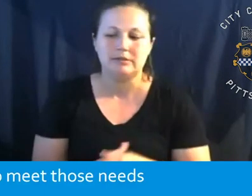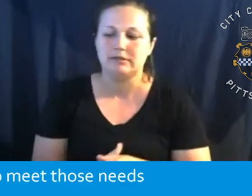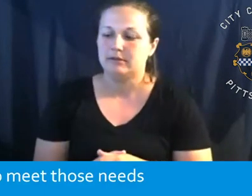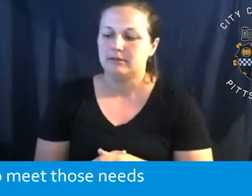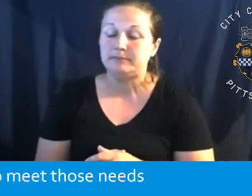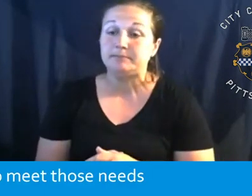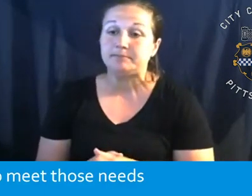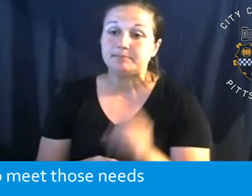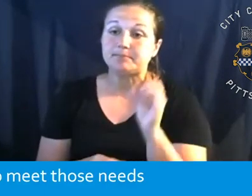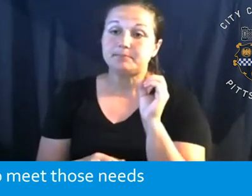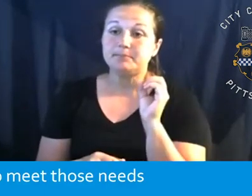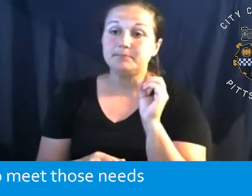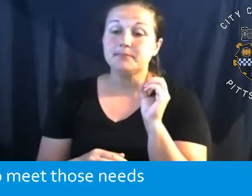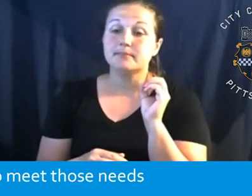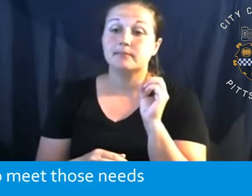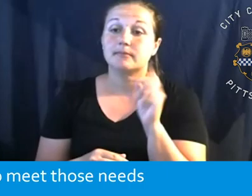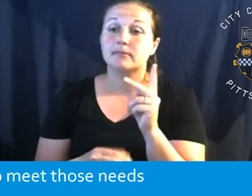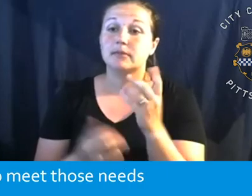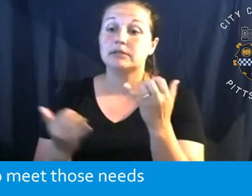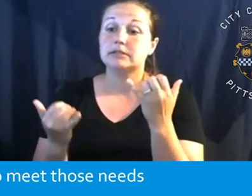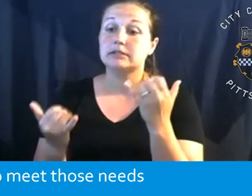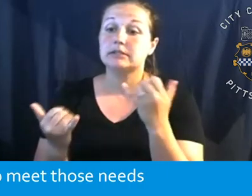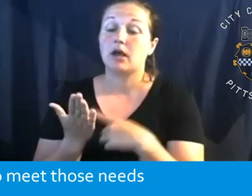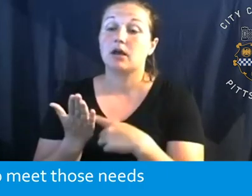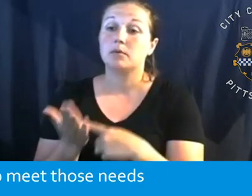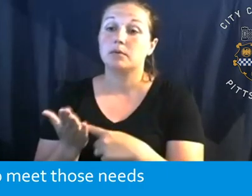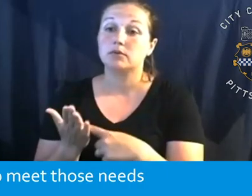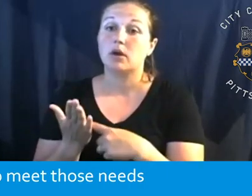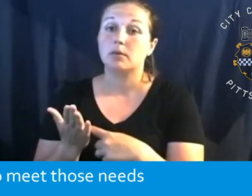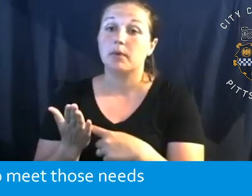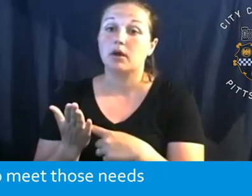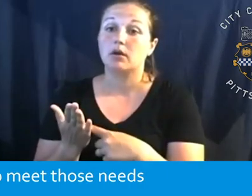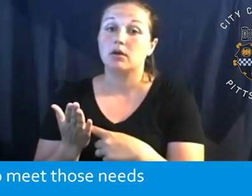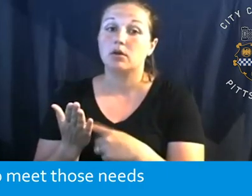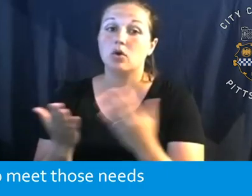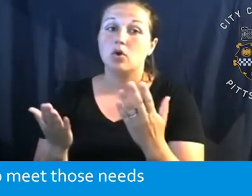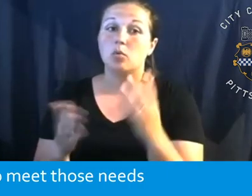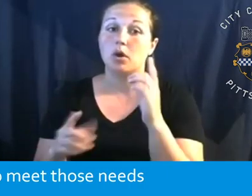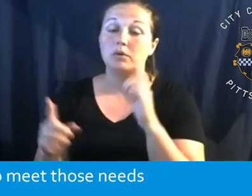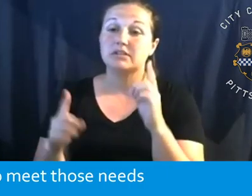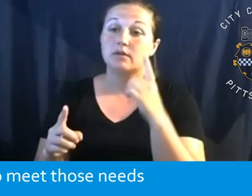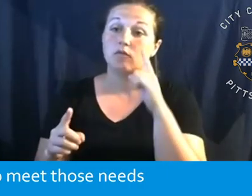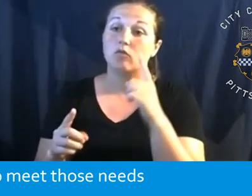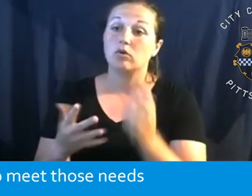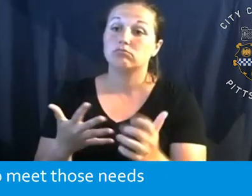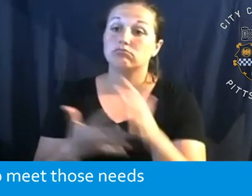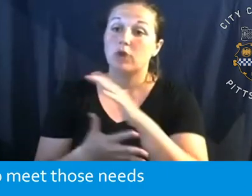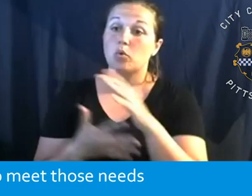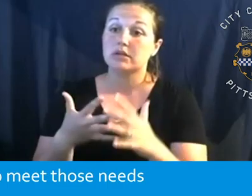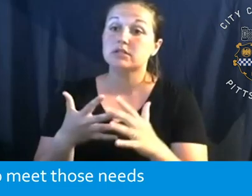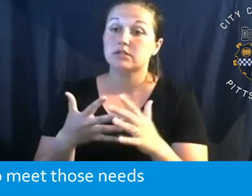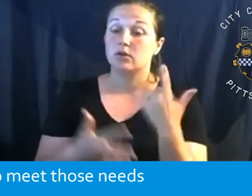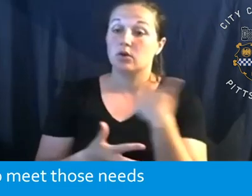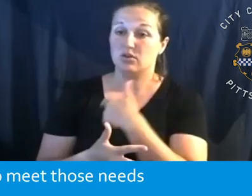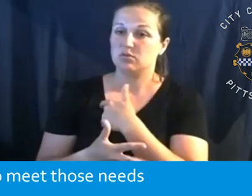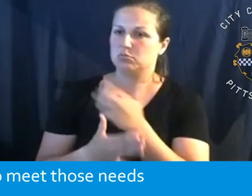Um, now I'm going talk a little bit about what we can, our considerations for project prioritization. Um, and we share these